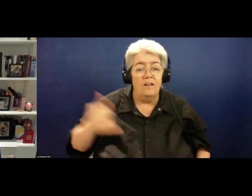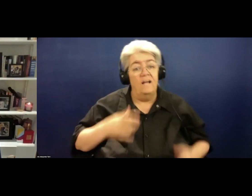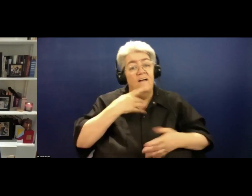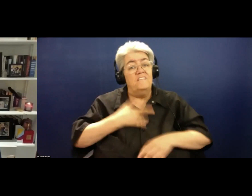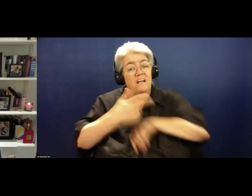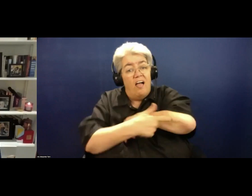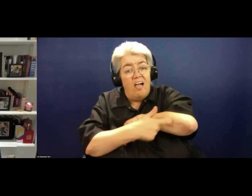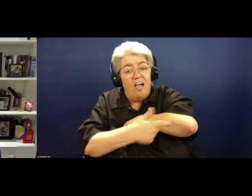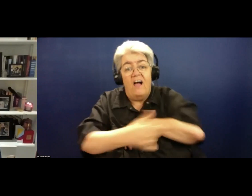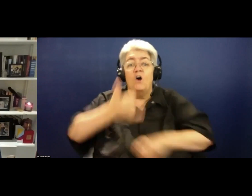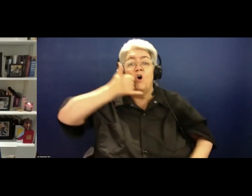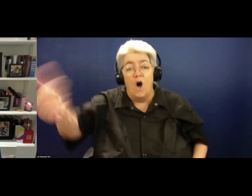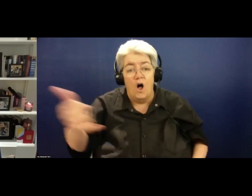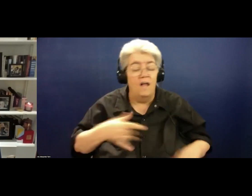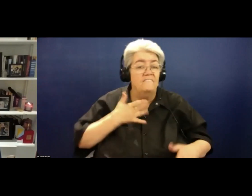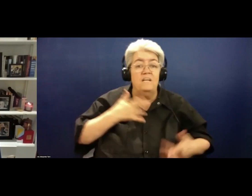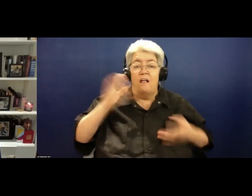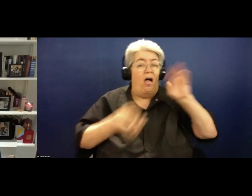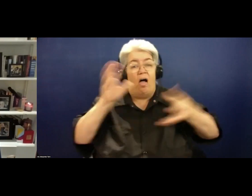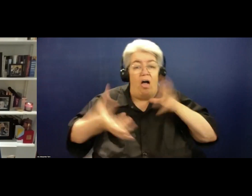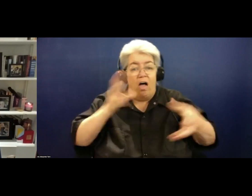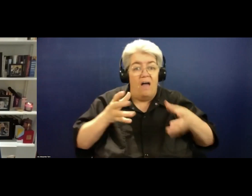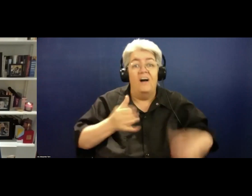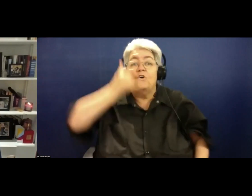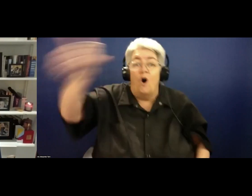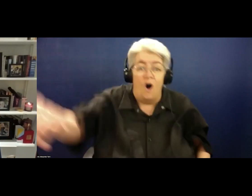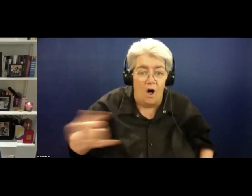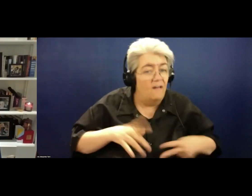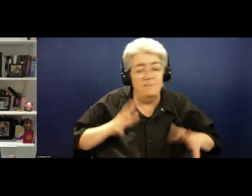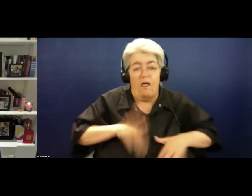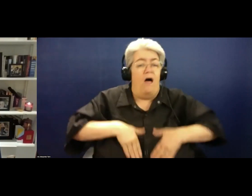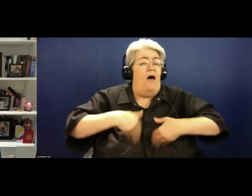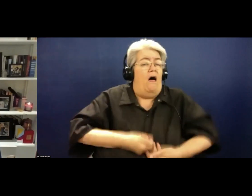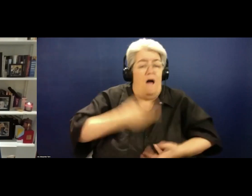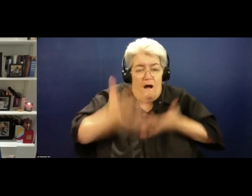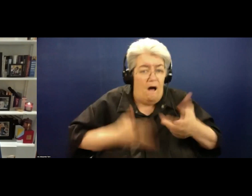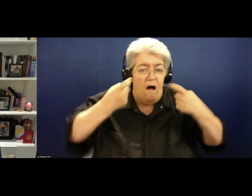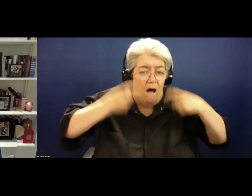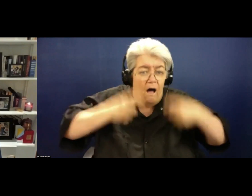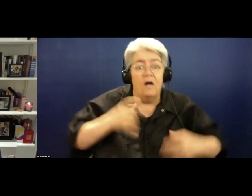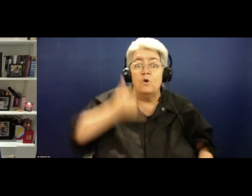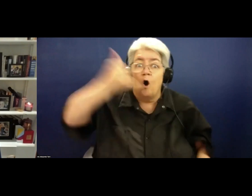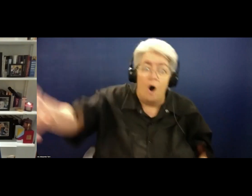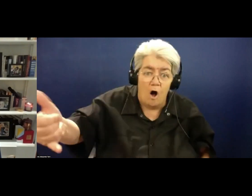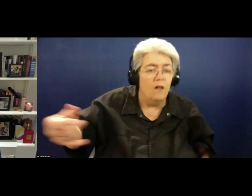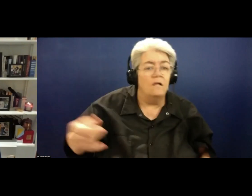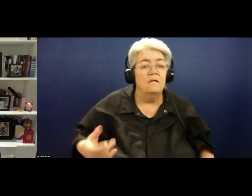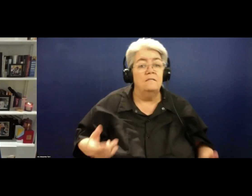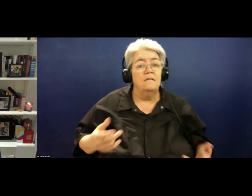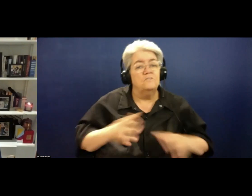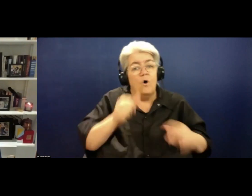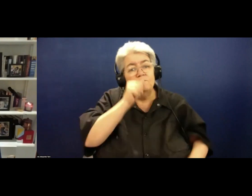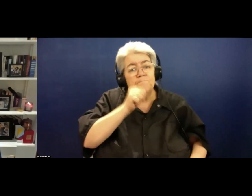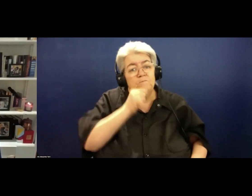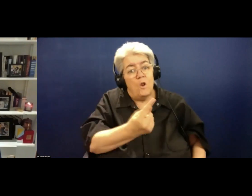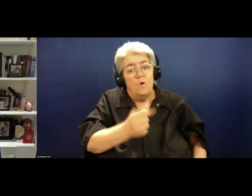you're suicidal. There's no shame in mental illness. It's anonymous. We don't judge you. And please don't suffer in silence. And